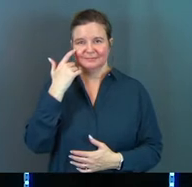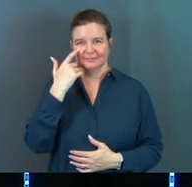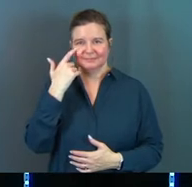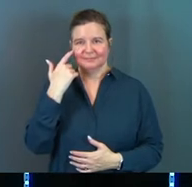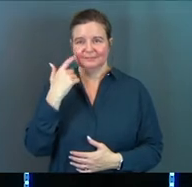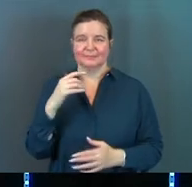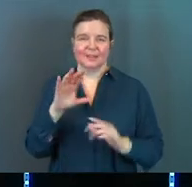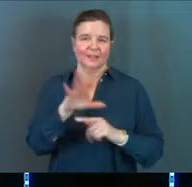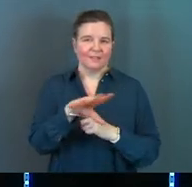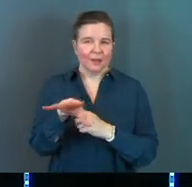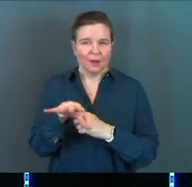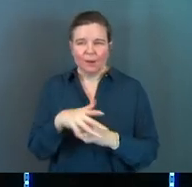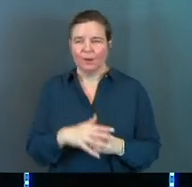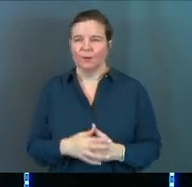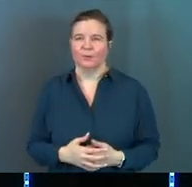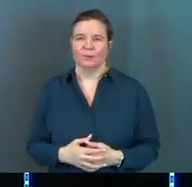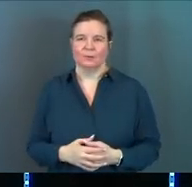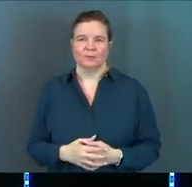And video.